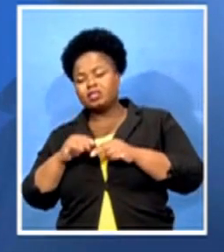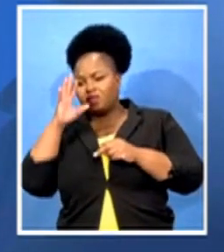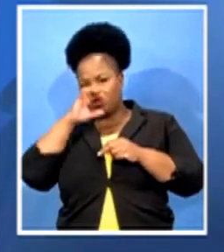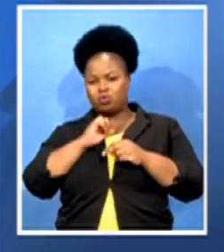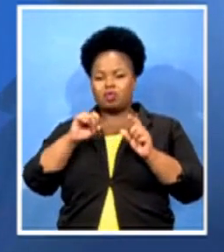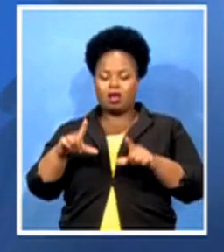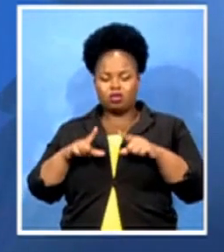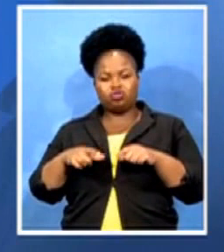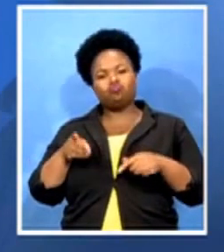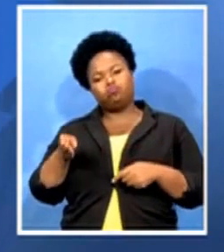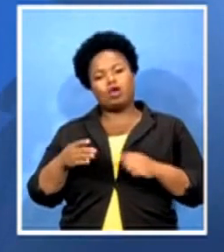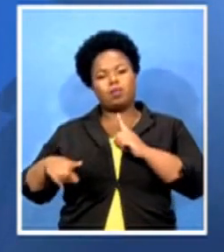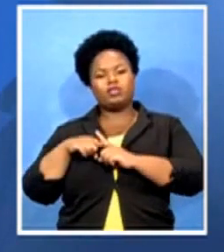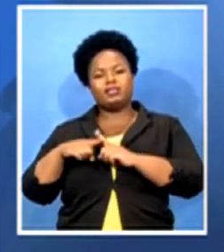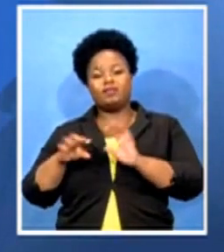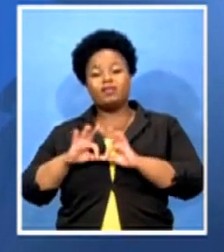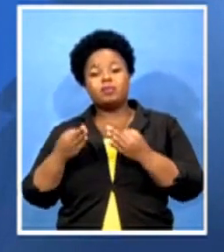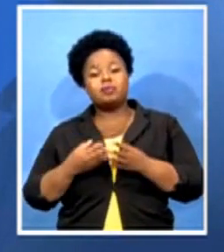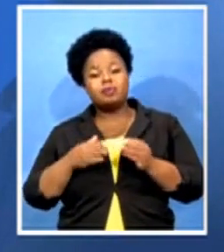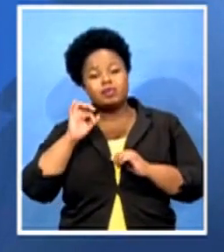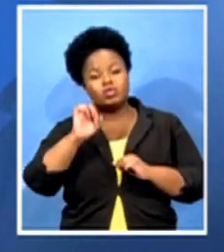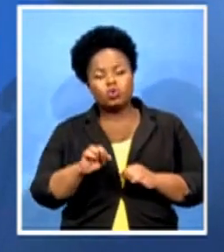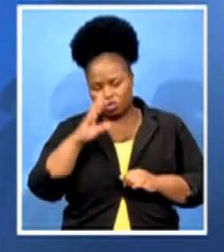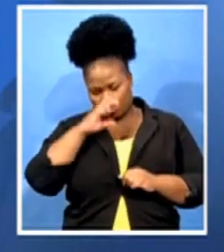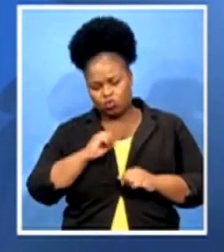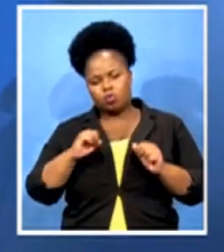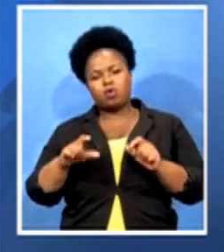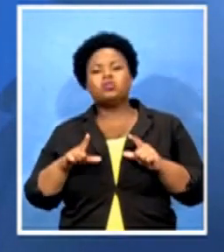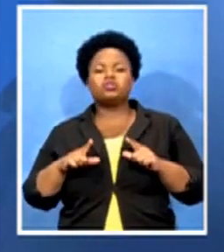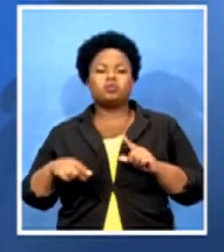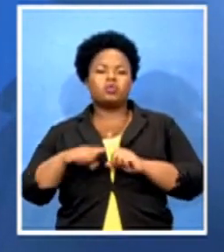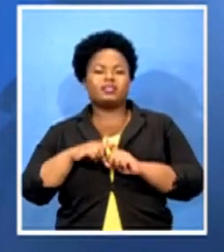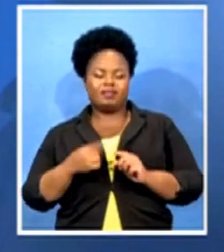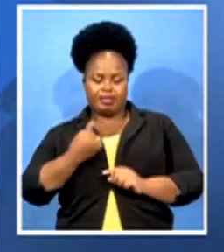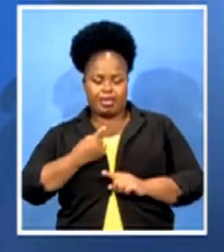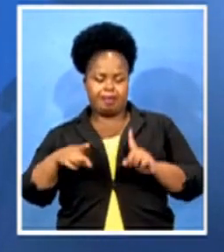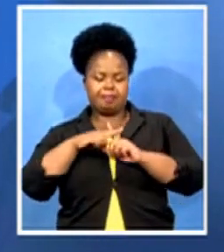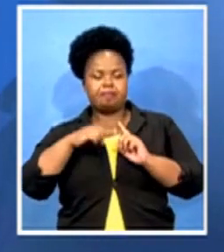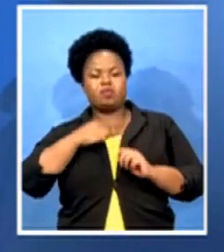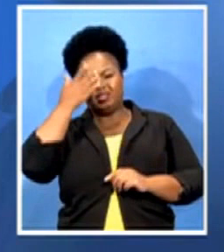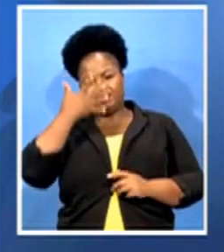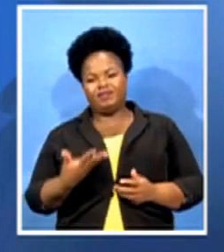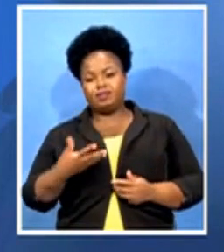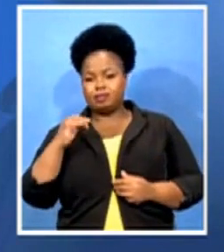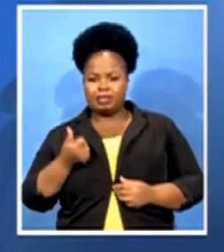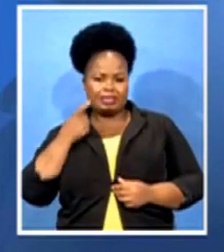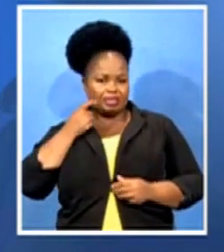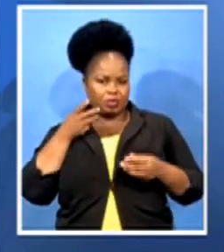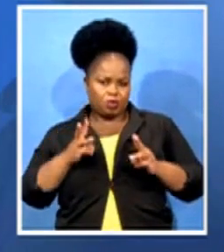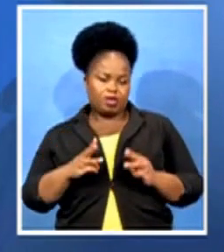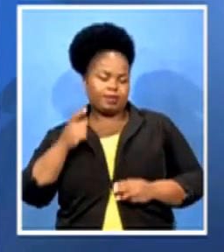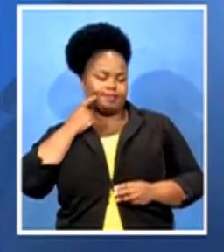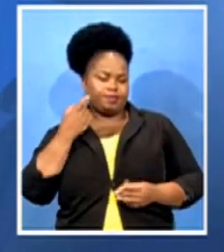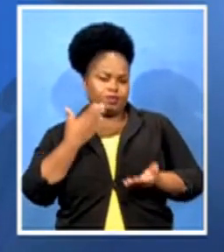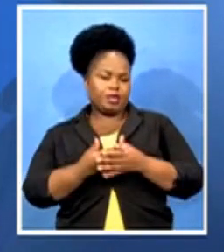members as if they are positive and yourself. And then in that way, you will be able to wear your mask at all times